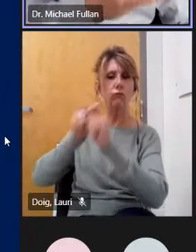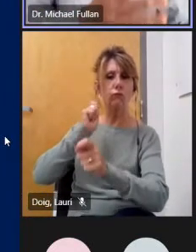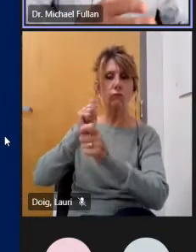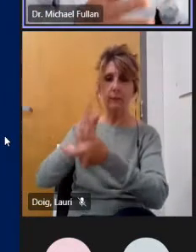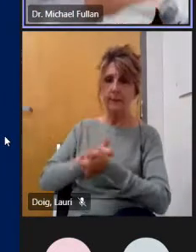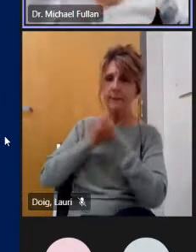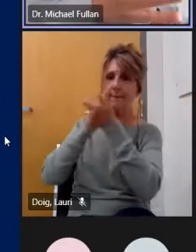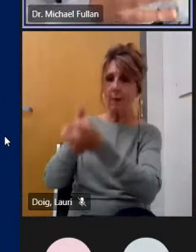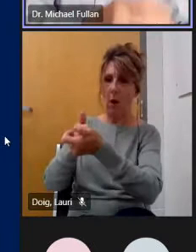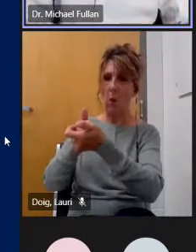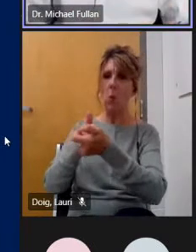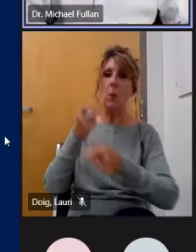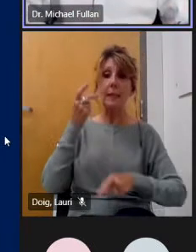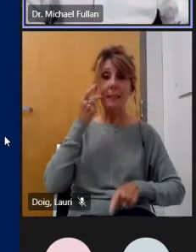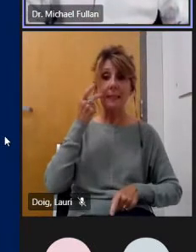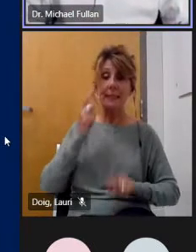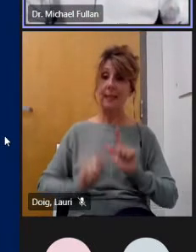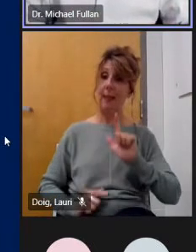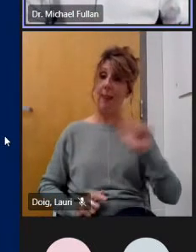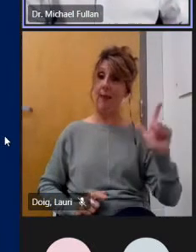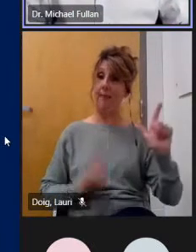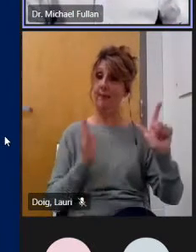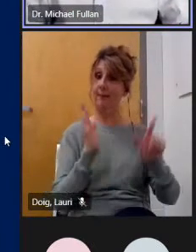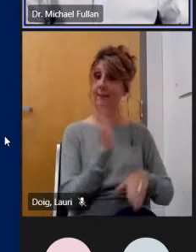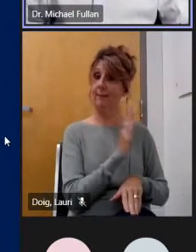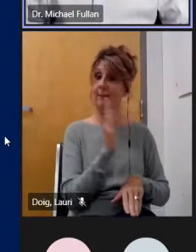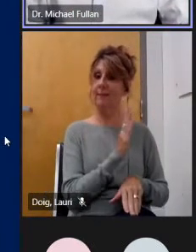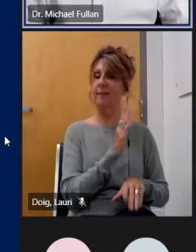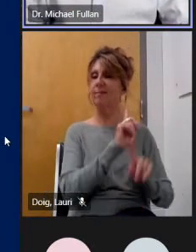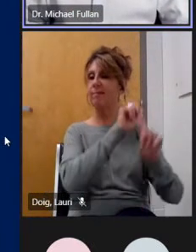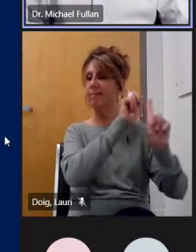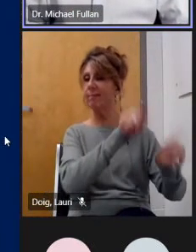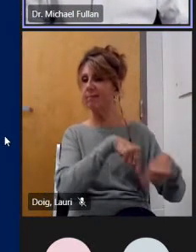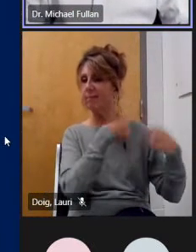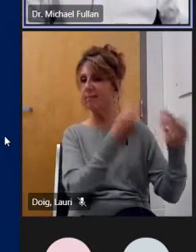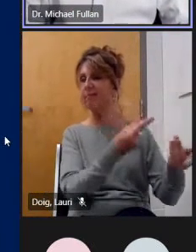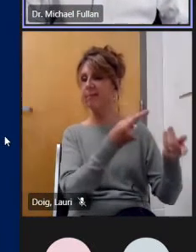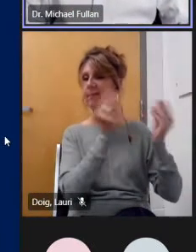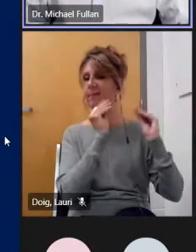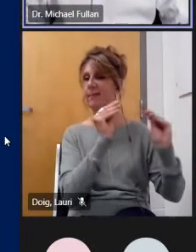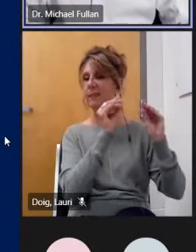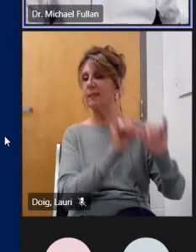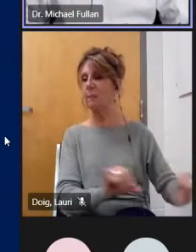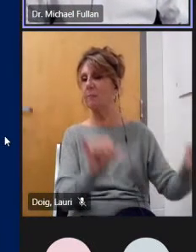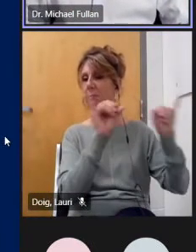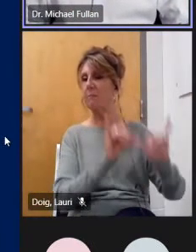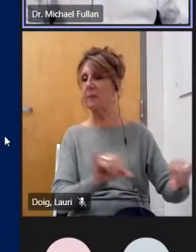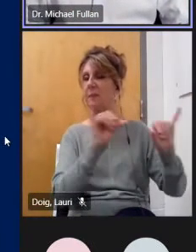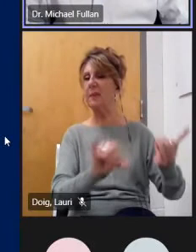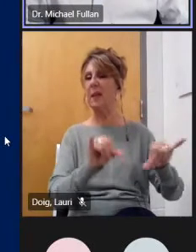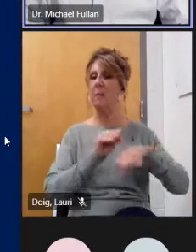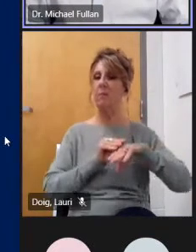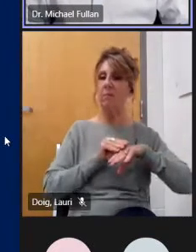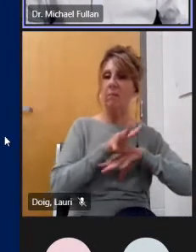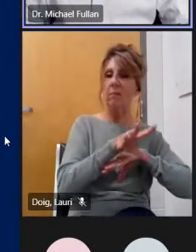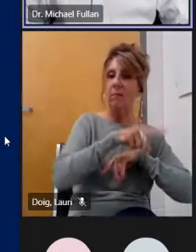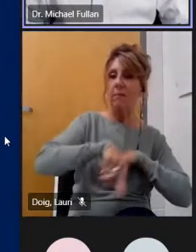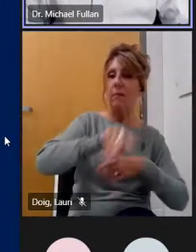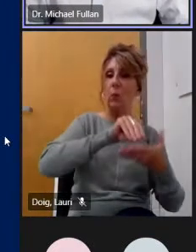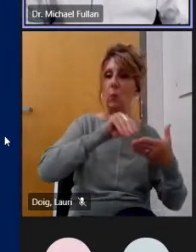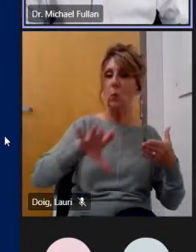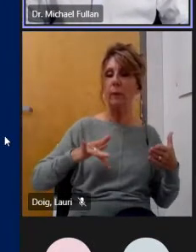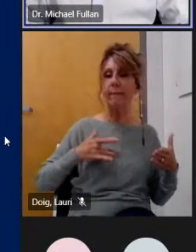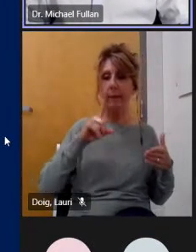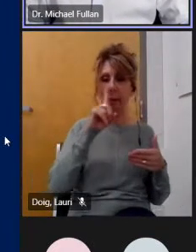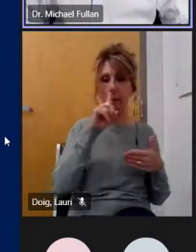it you can see on the left side this is way this is the left side produces boredom uh at least in 2021 and the